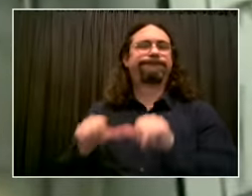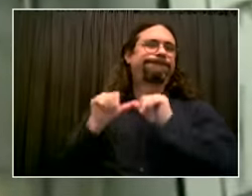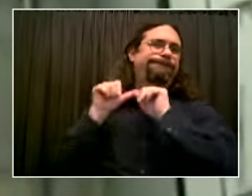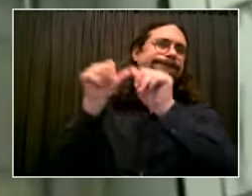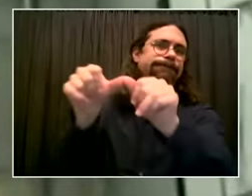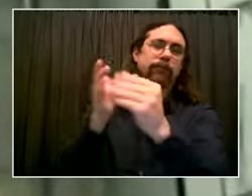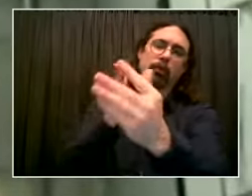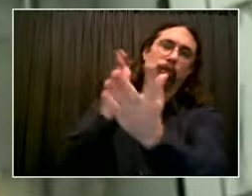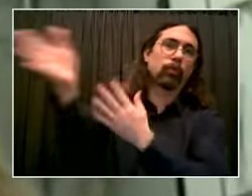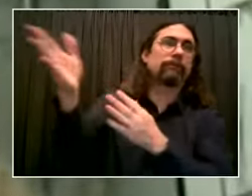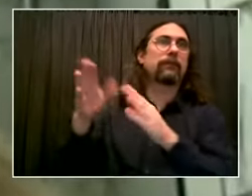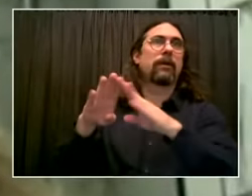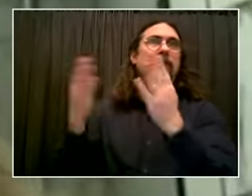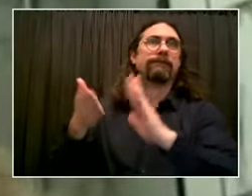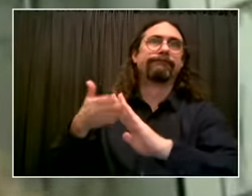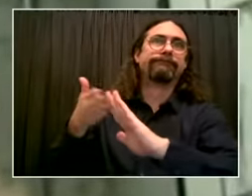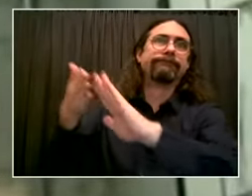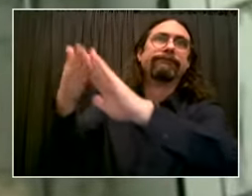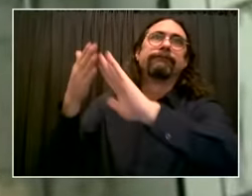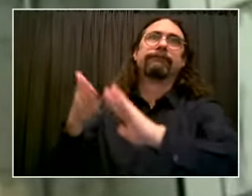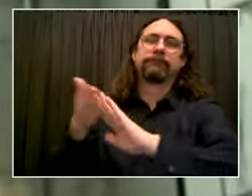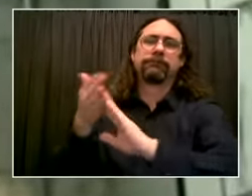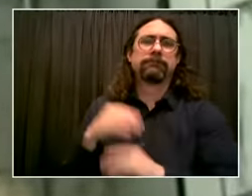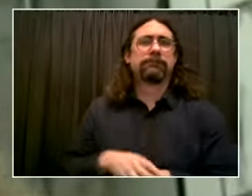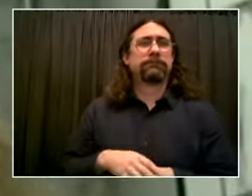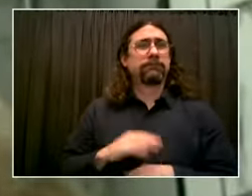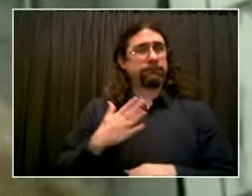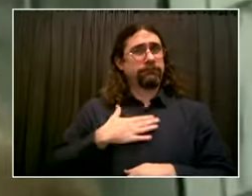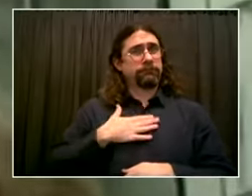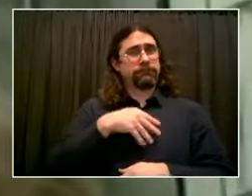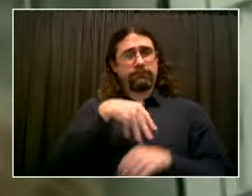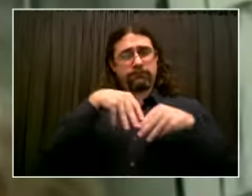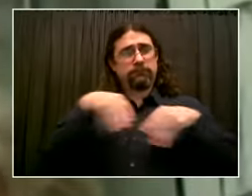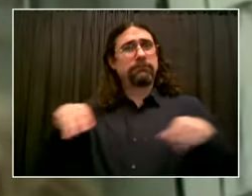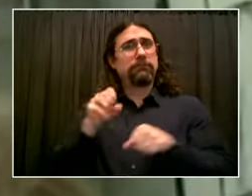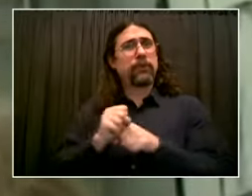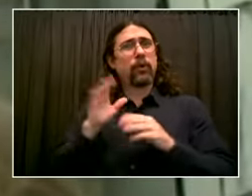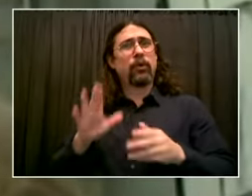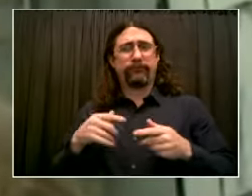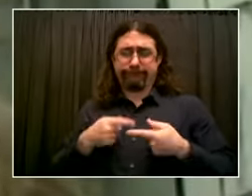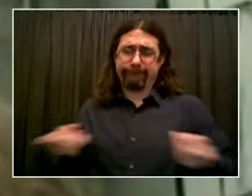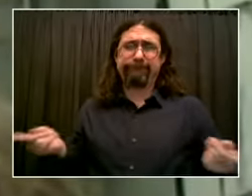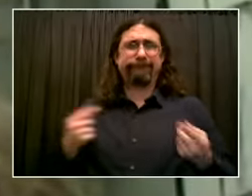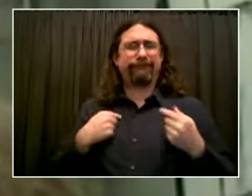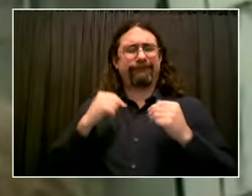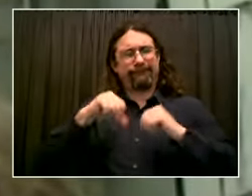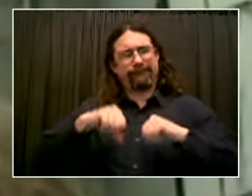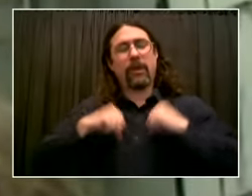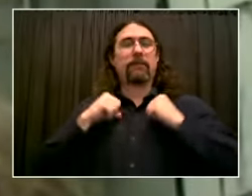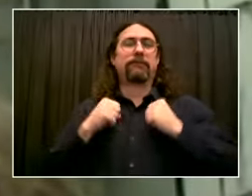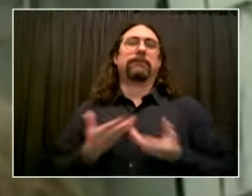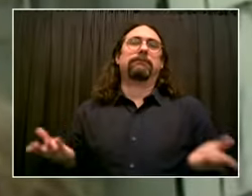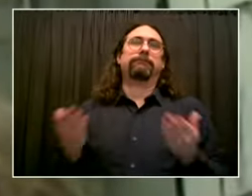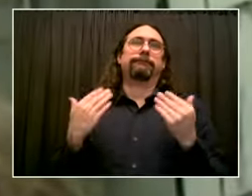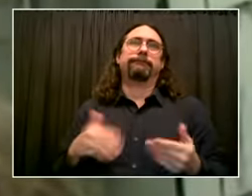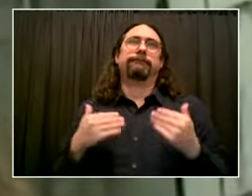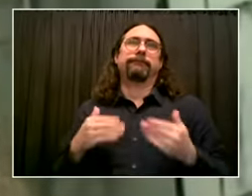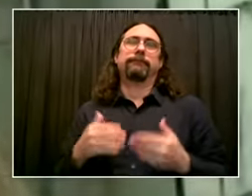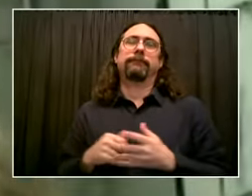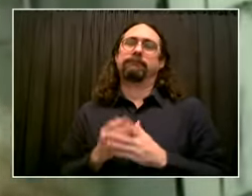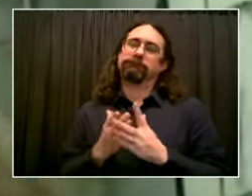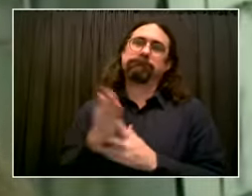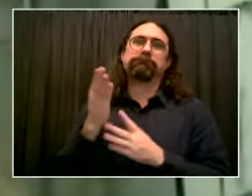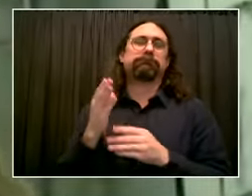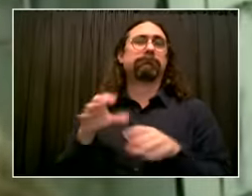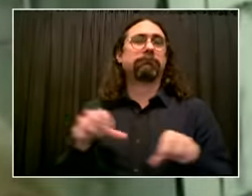made it possible for us to stay open. During the pandemic, a large part of our customer base like restaurants, caterers,